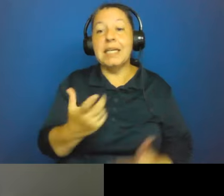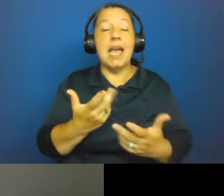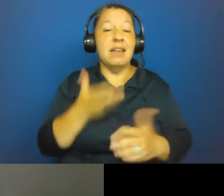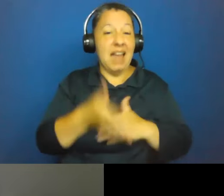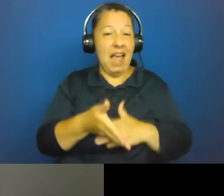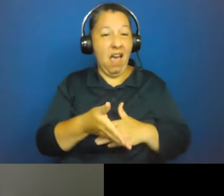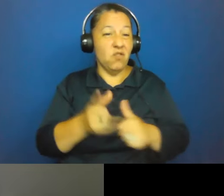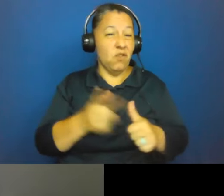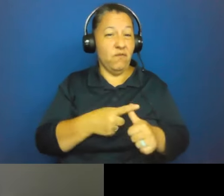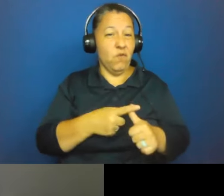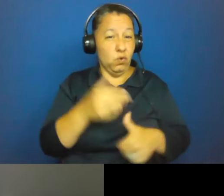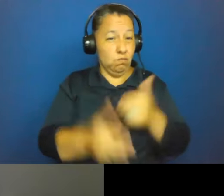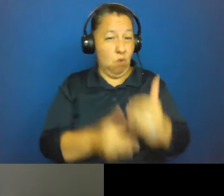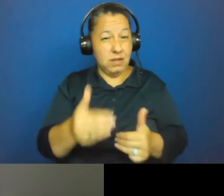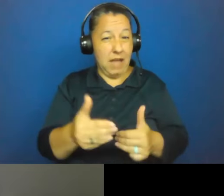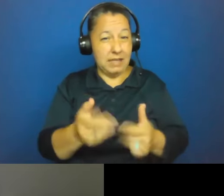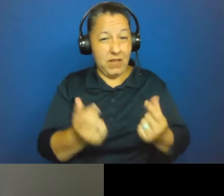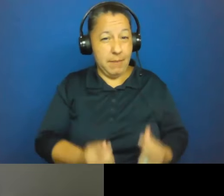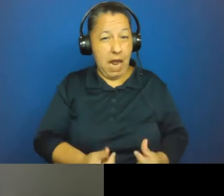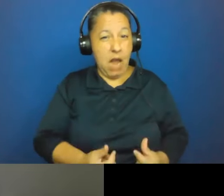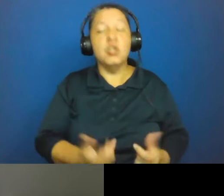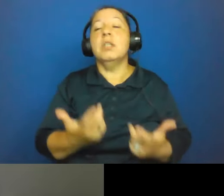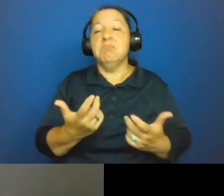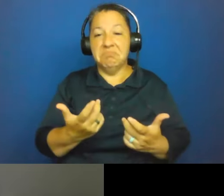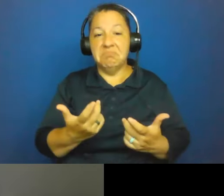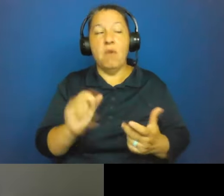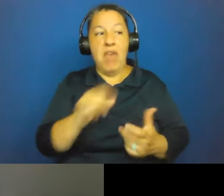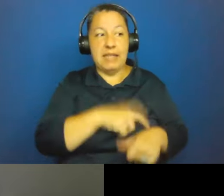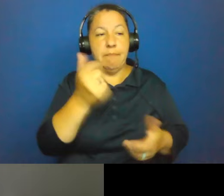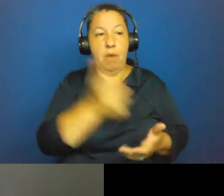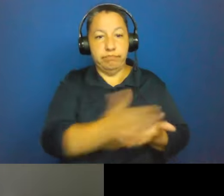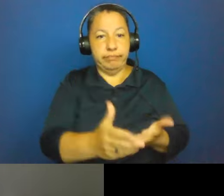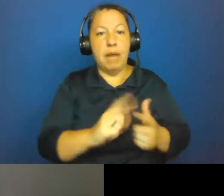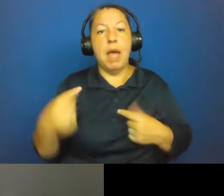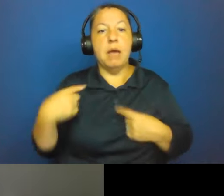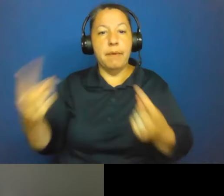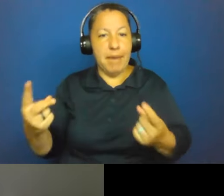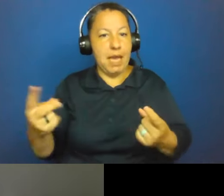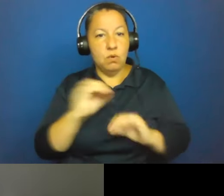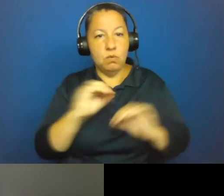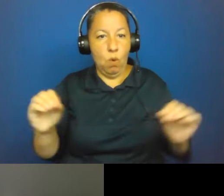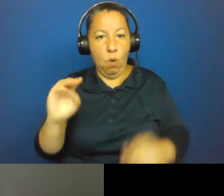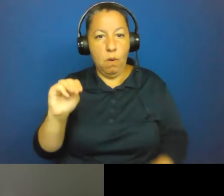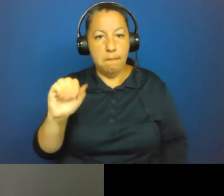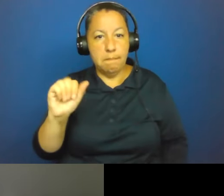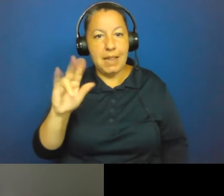And then we've been malaria free. However, just want to mention dengue, chikungunya, other